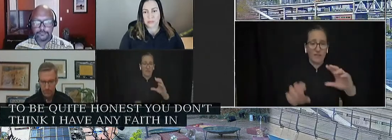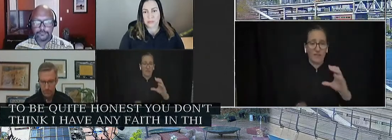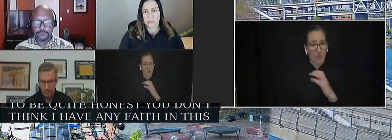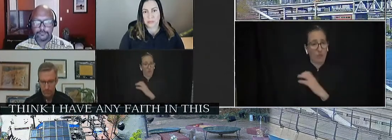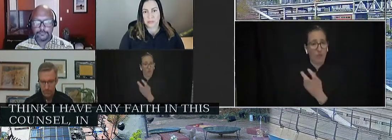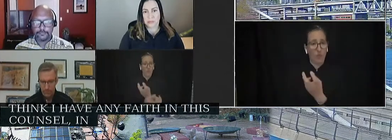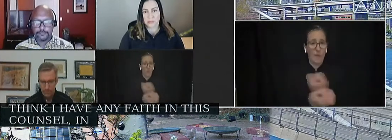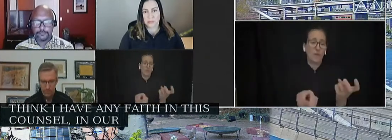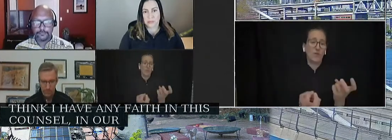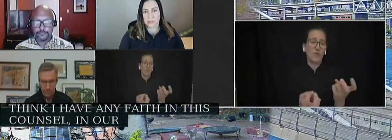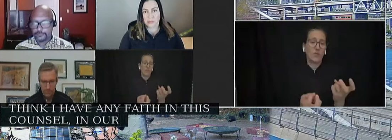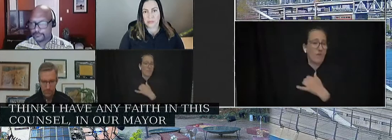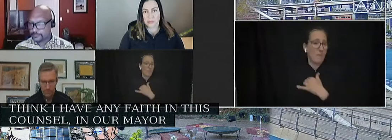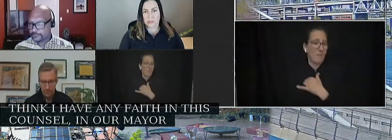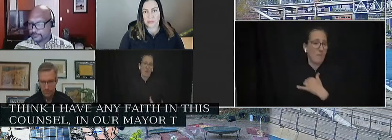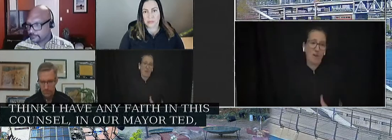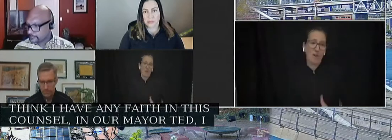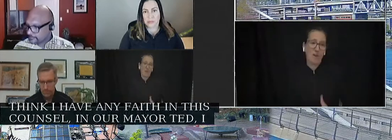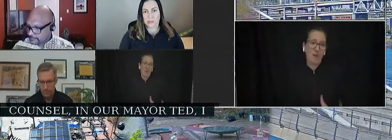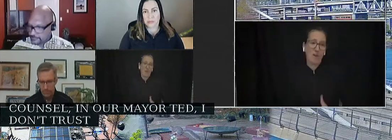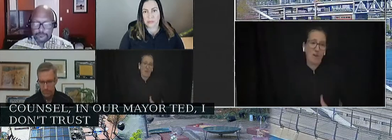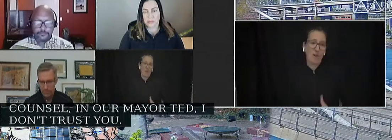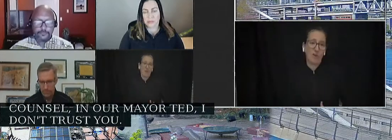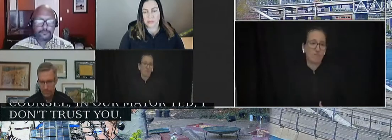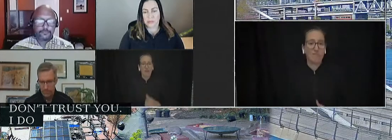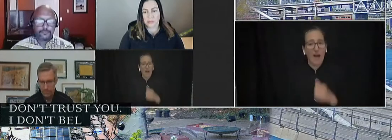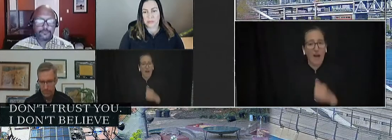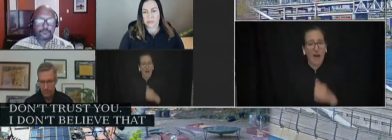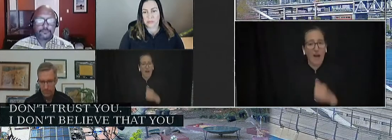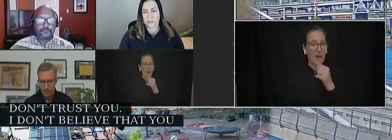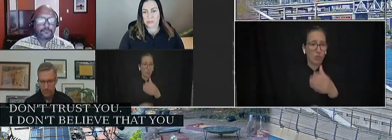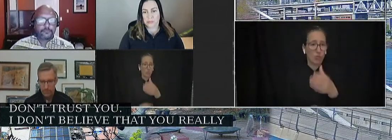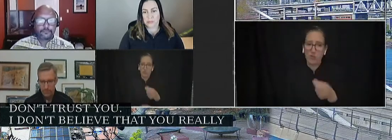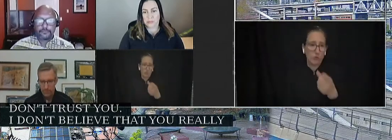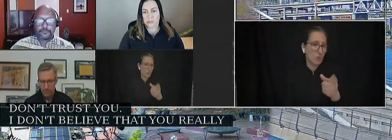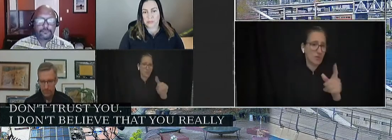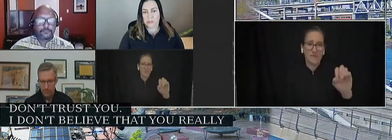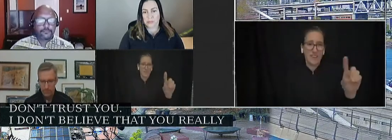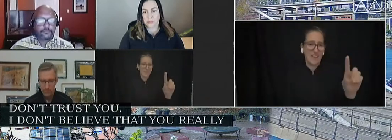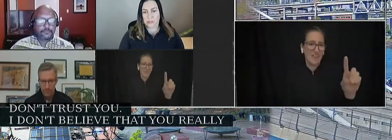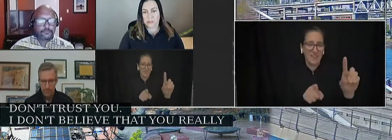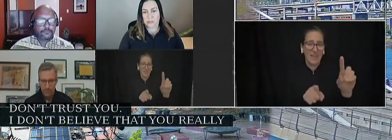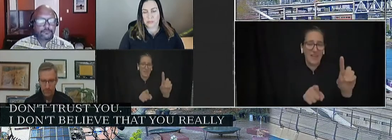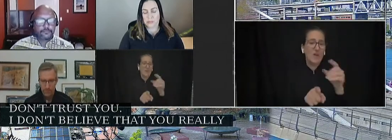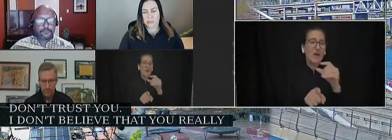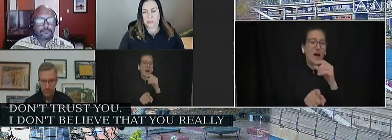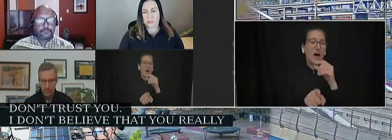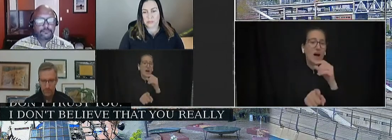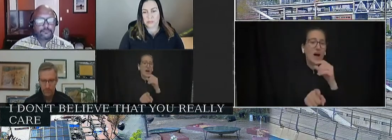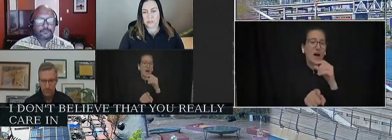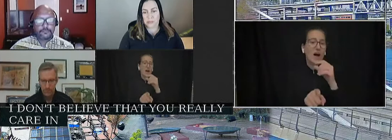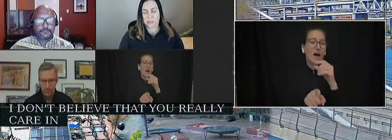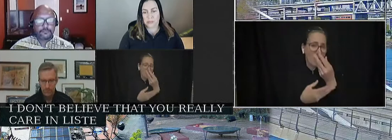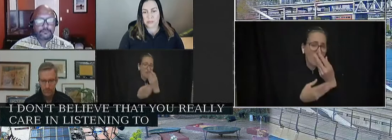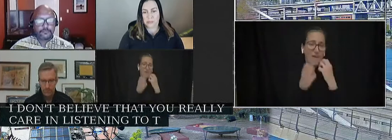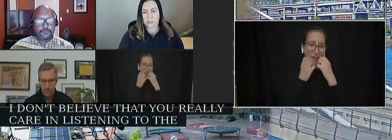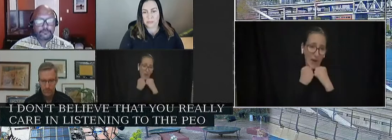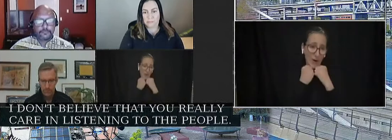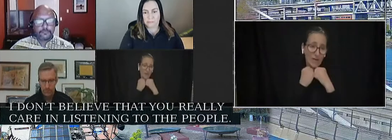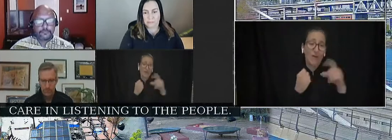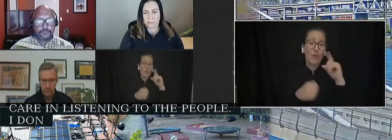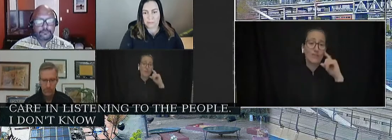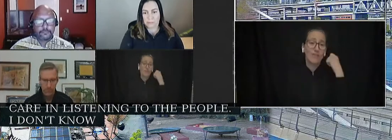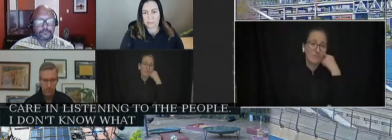I don't believe that you really care and are listening to the people. I don't know what the deal is with